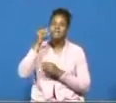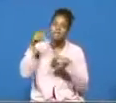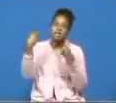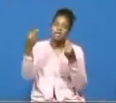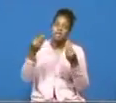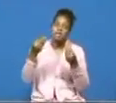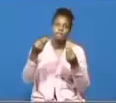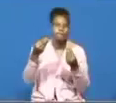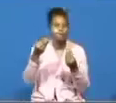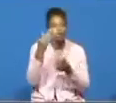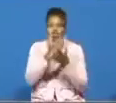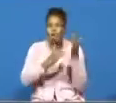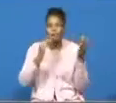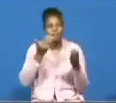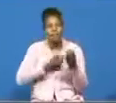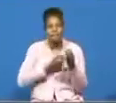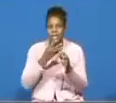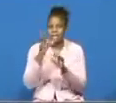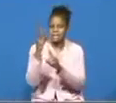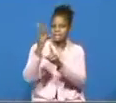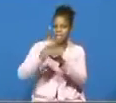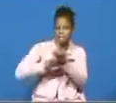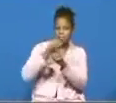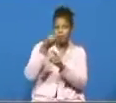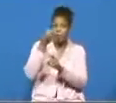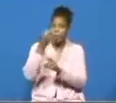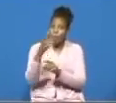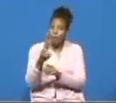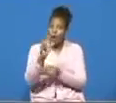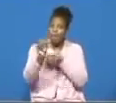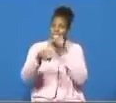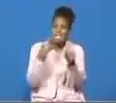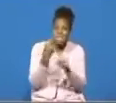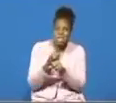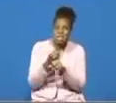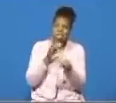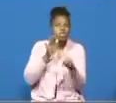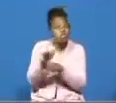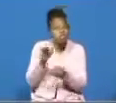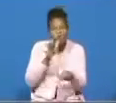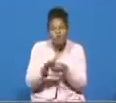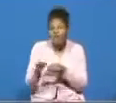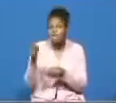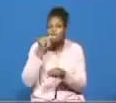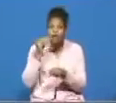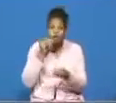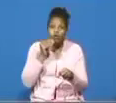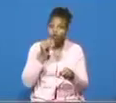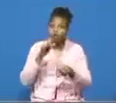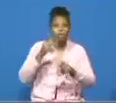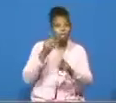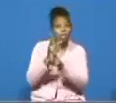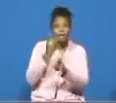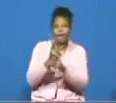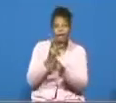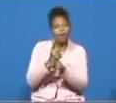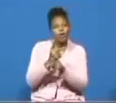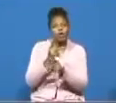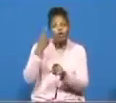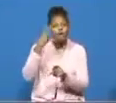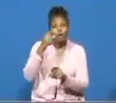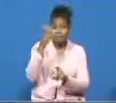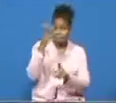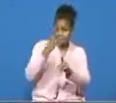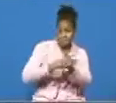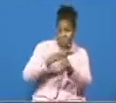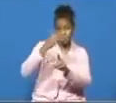of us a whole six months or a year's provisions our supply many of us will forget about